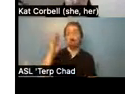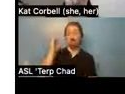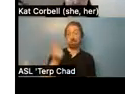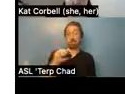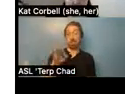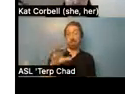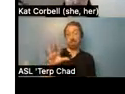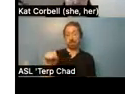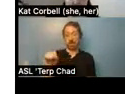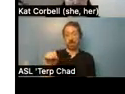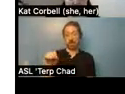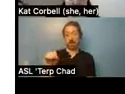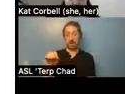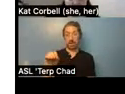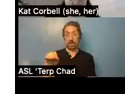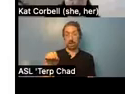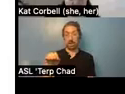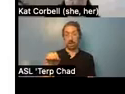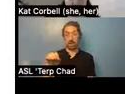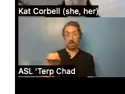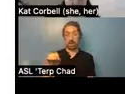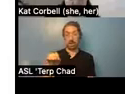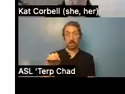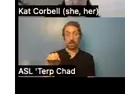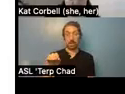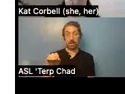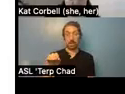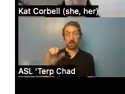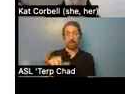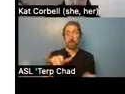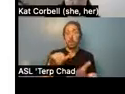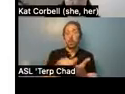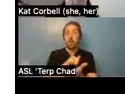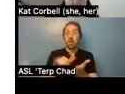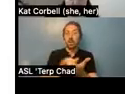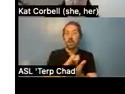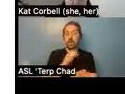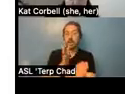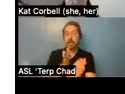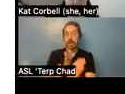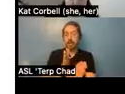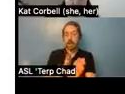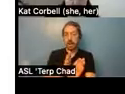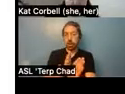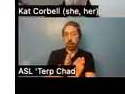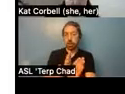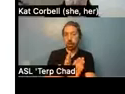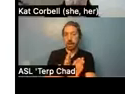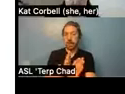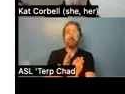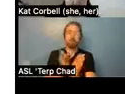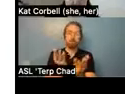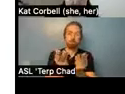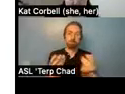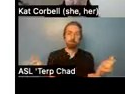um, we began the deinstitutionalization of the New York state psychiatric facilities. There were no adequate provision